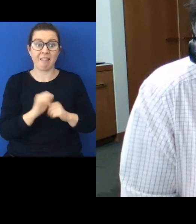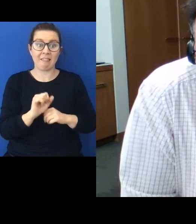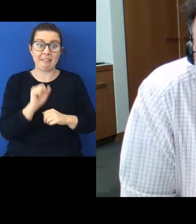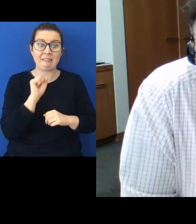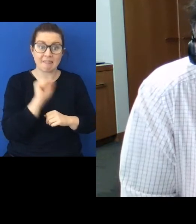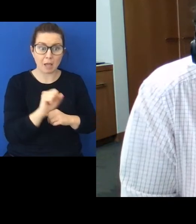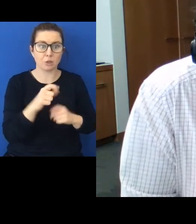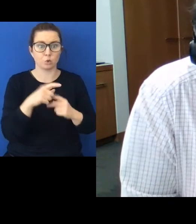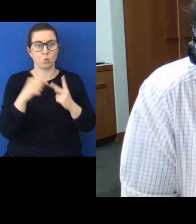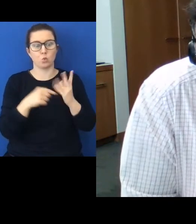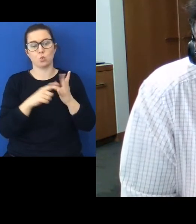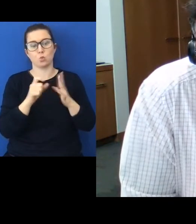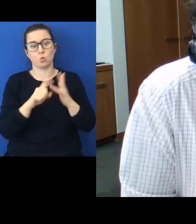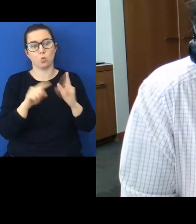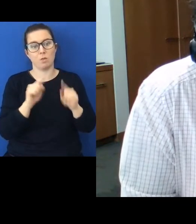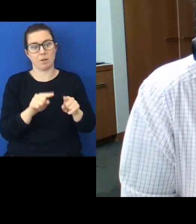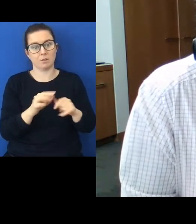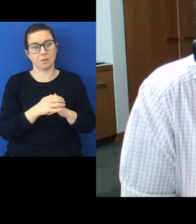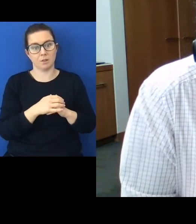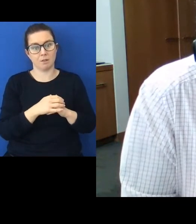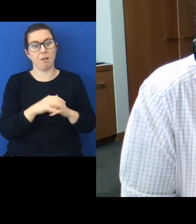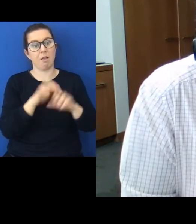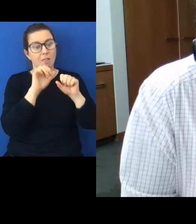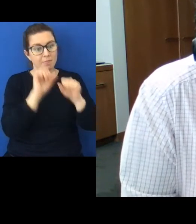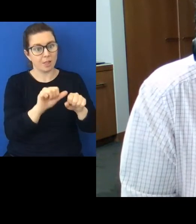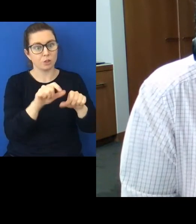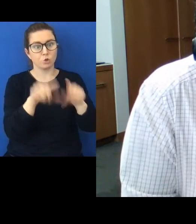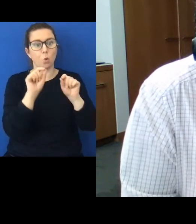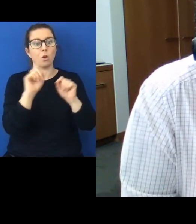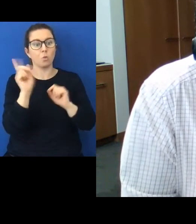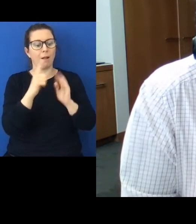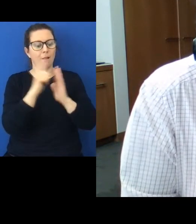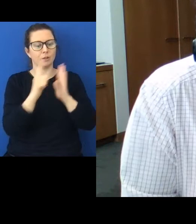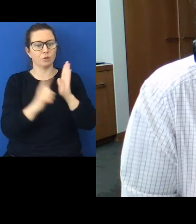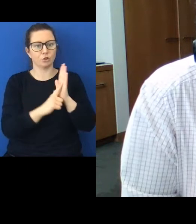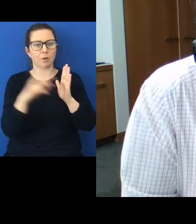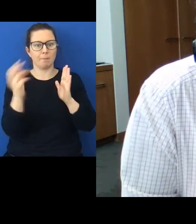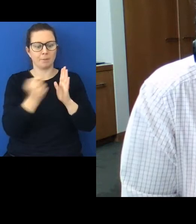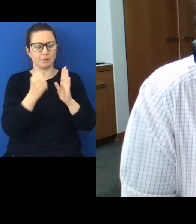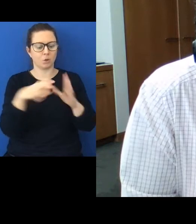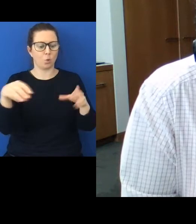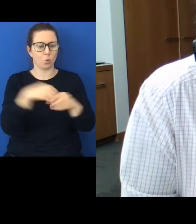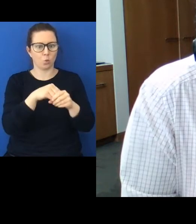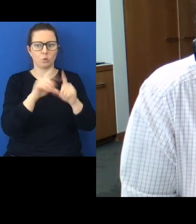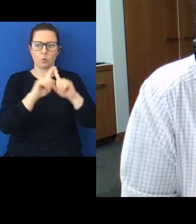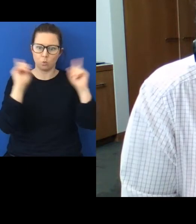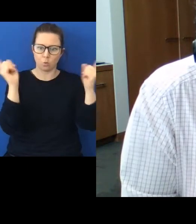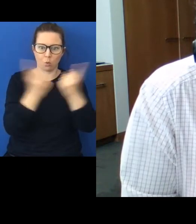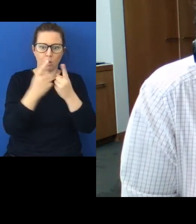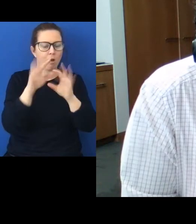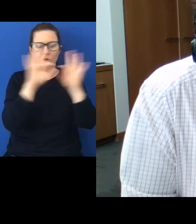to do this it was their choice that the legislation should be all encompassing rather than